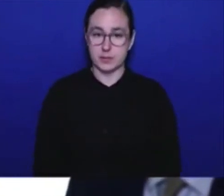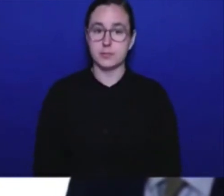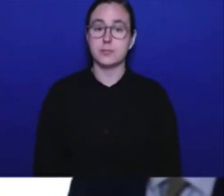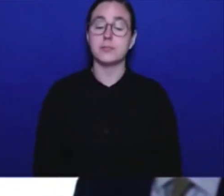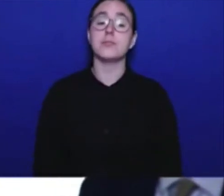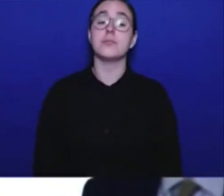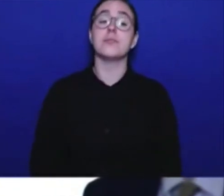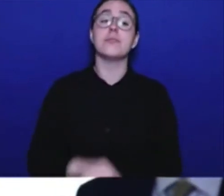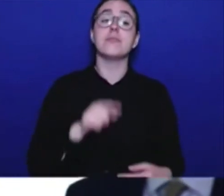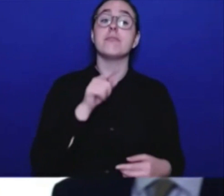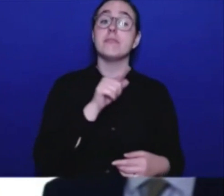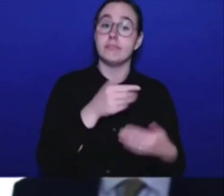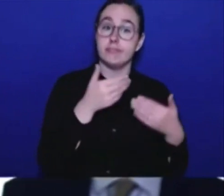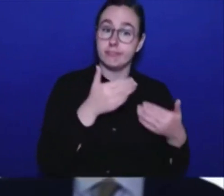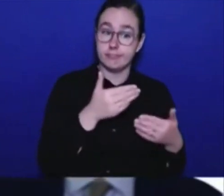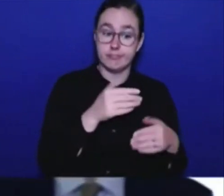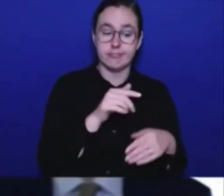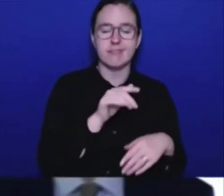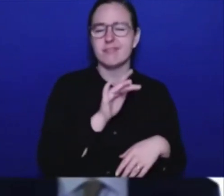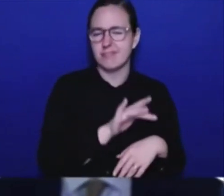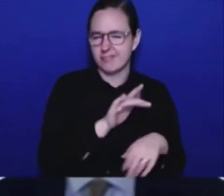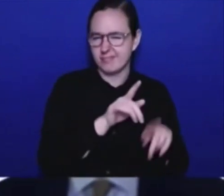the phone from Richard Zussman, Global News.